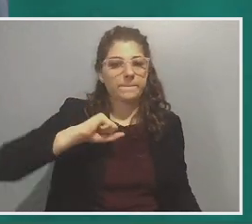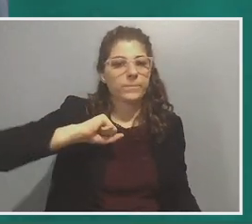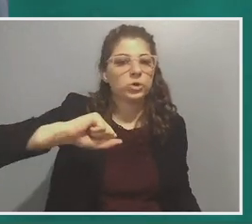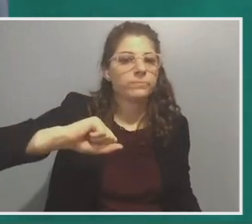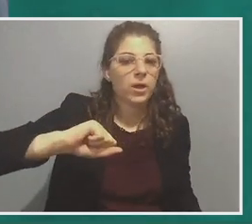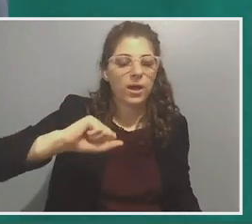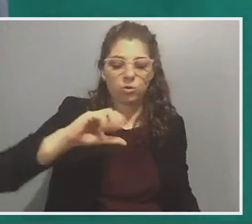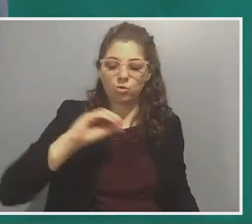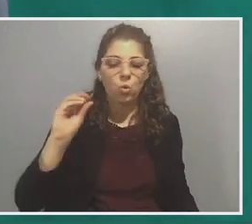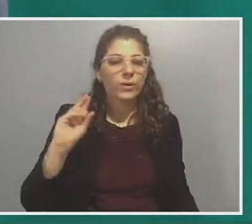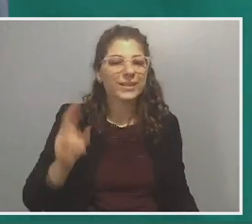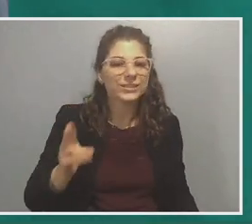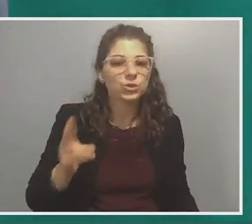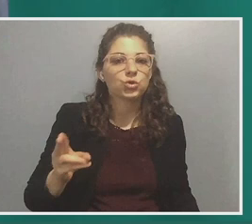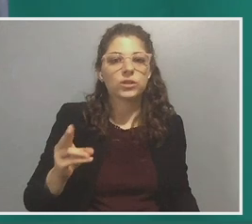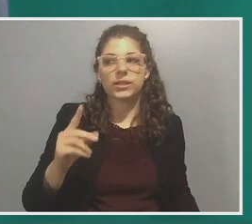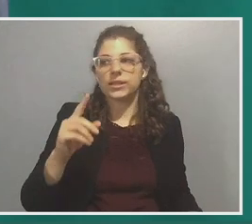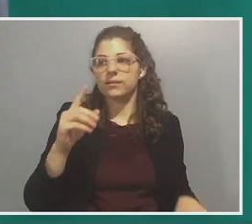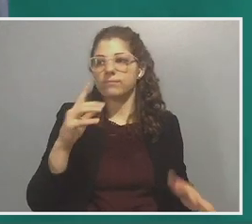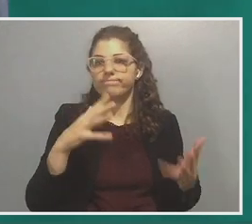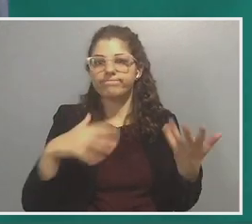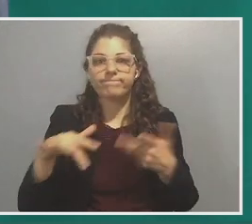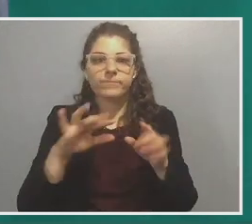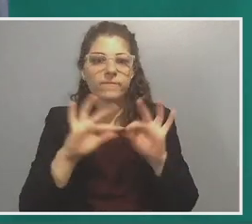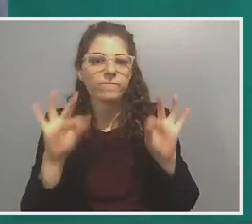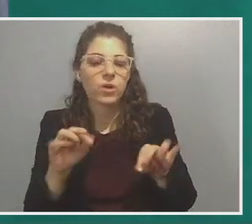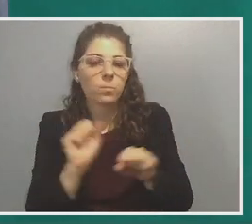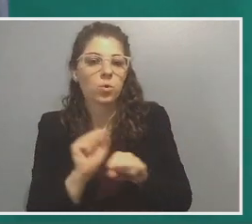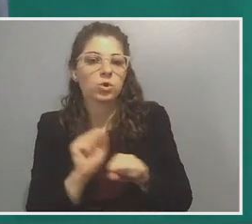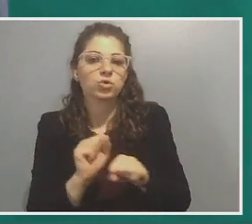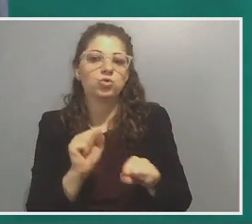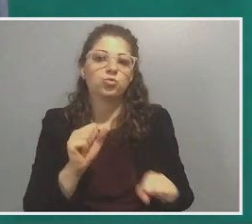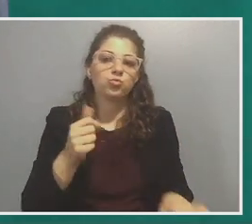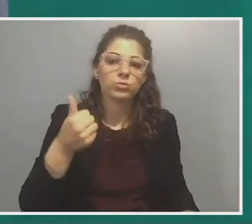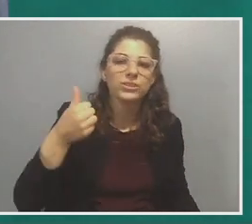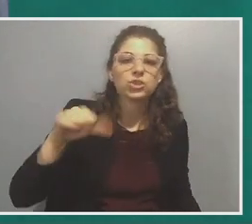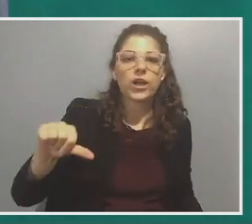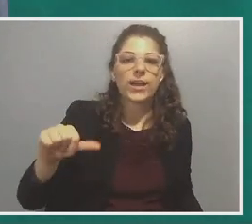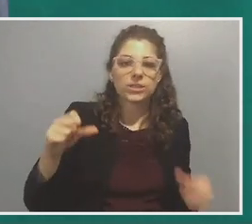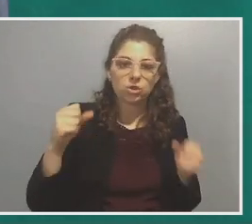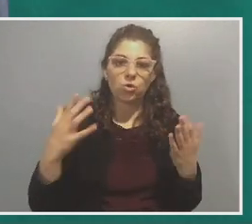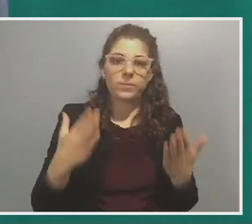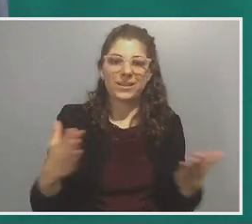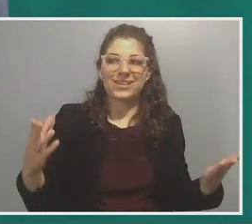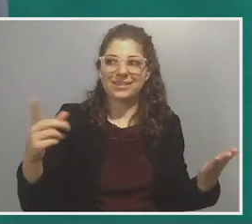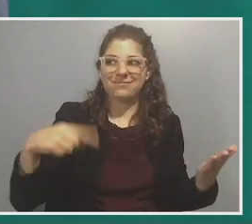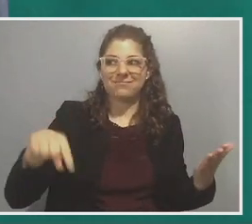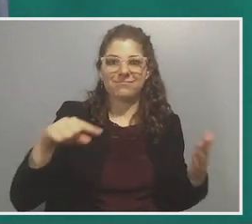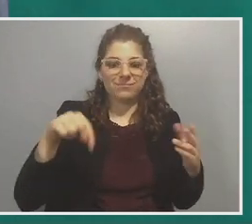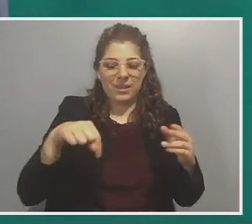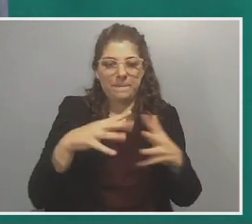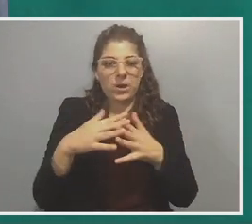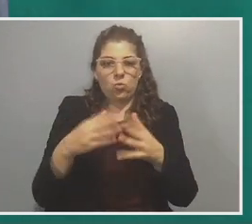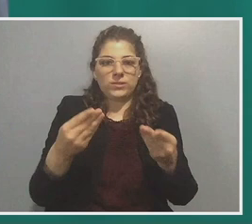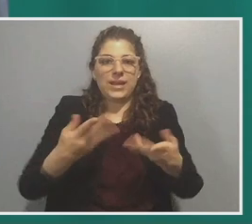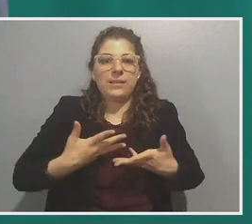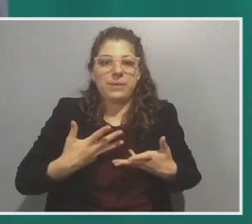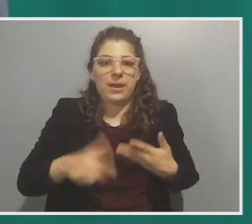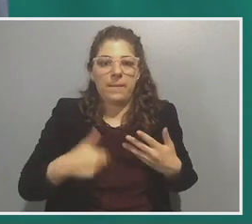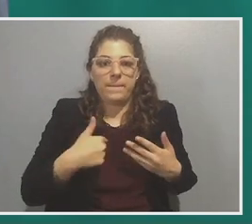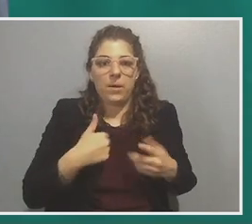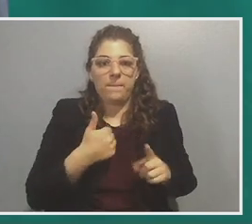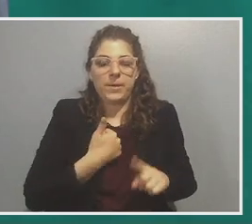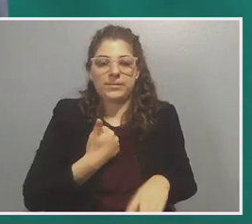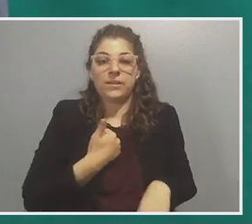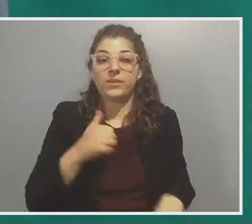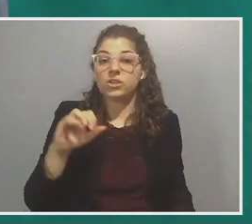history or the sociological frameworks with which to reject so many of the things that this country was telling me about myself. And I think about this James Baldwin